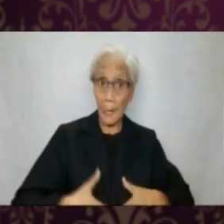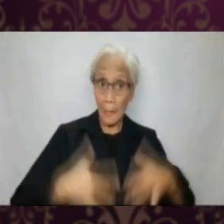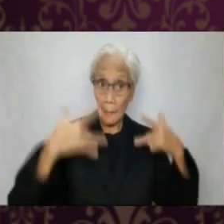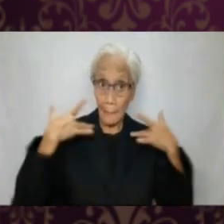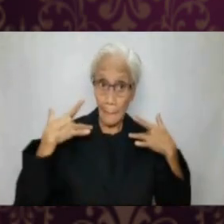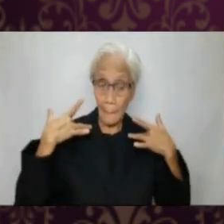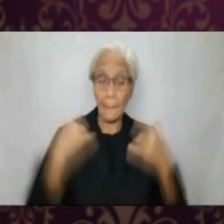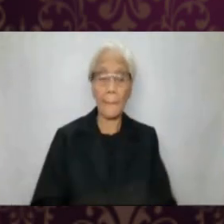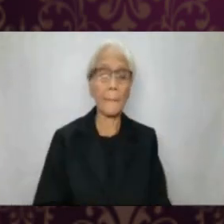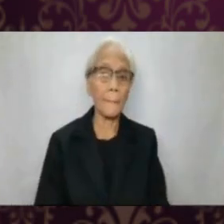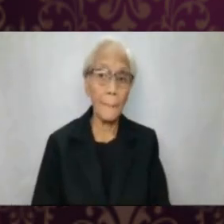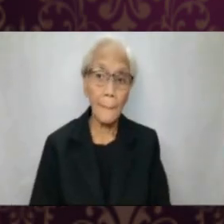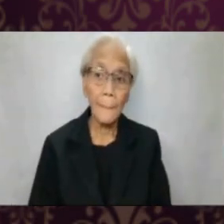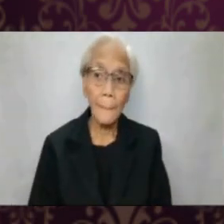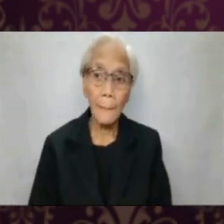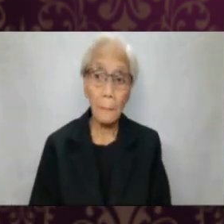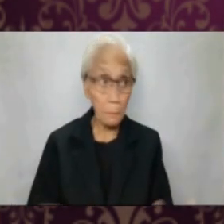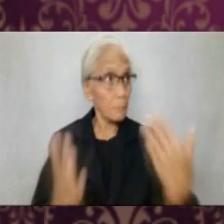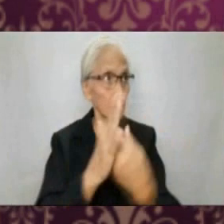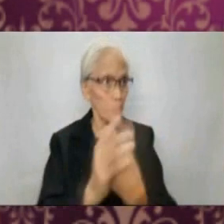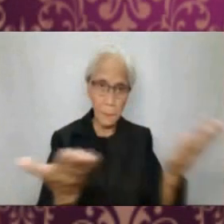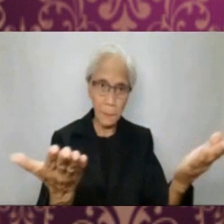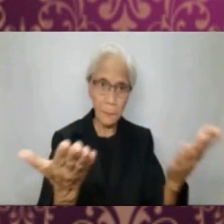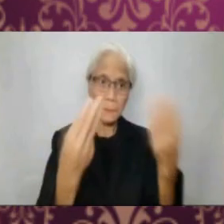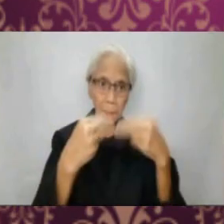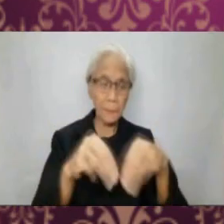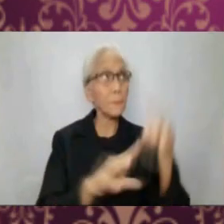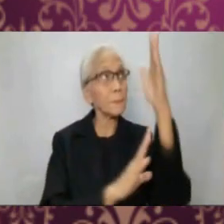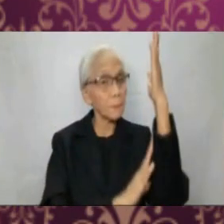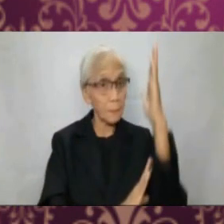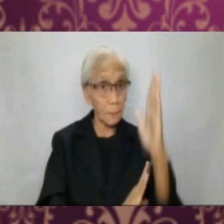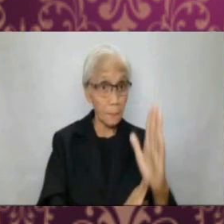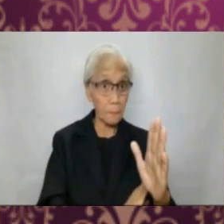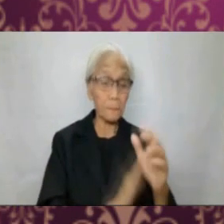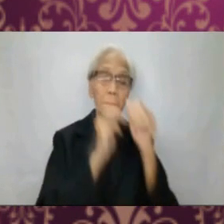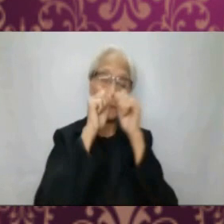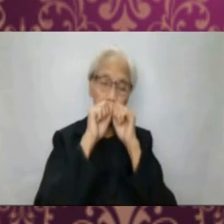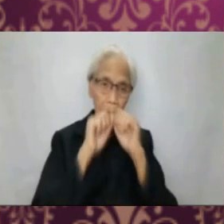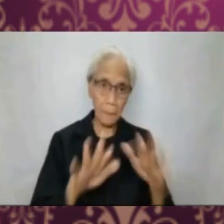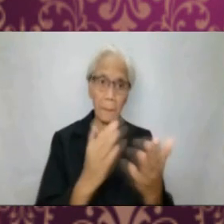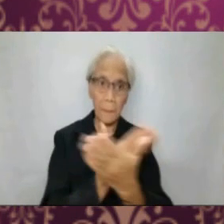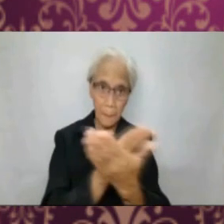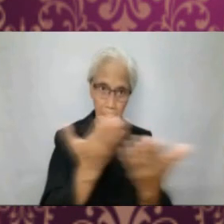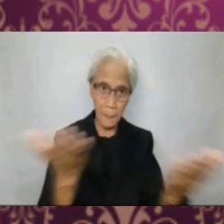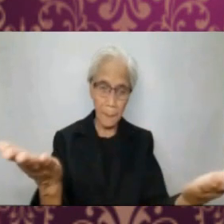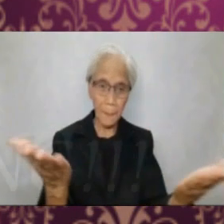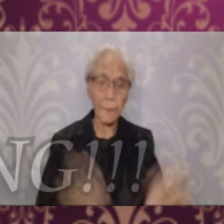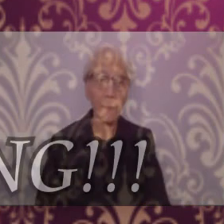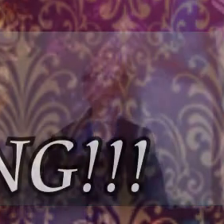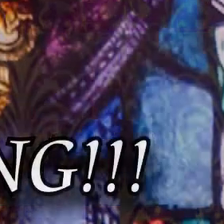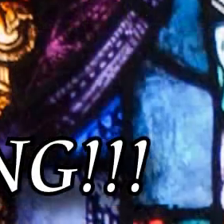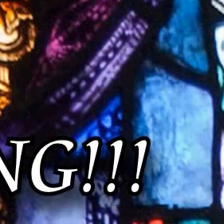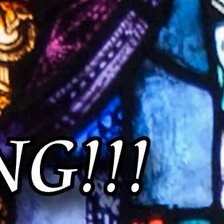He indeed rules our lives. Happy Feast of Christ the King to all of you. May